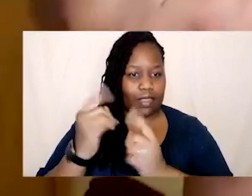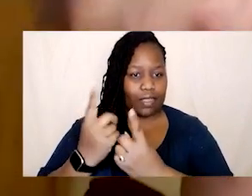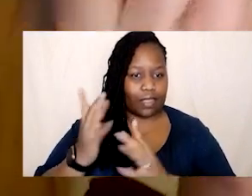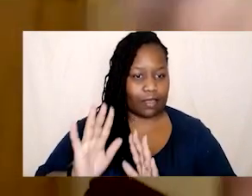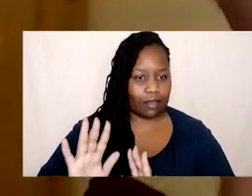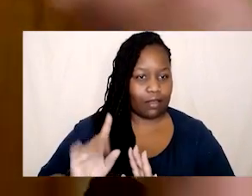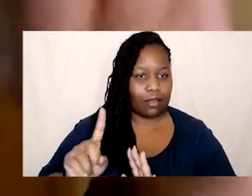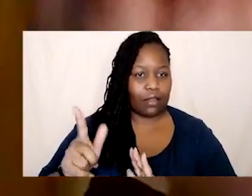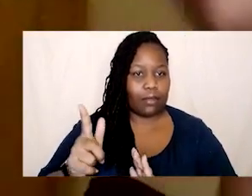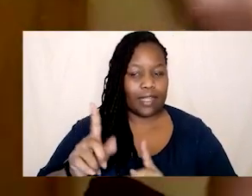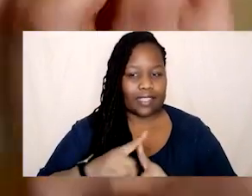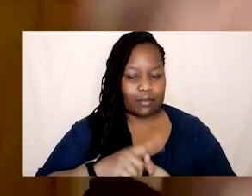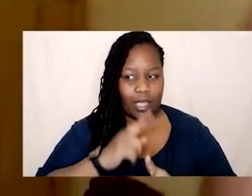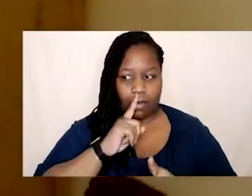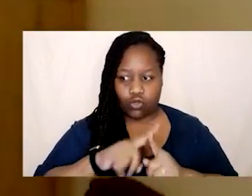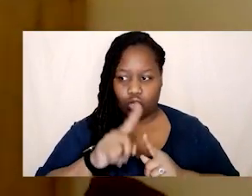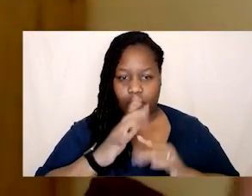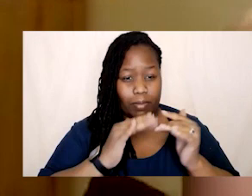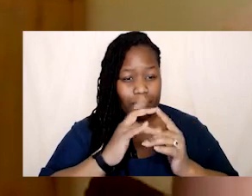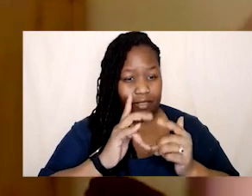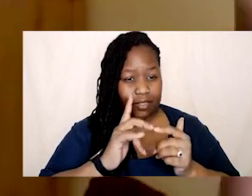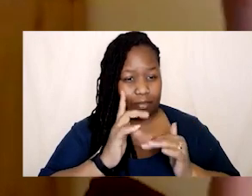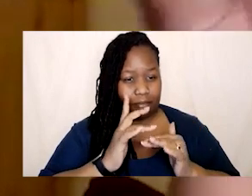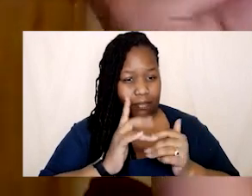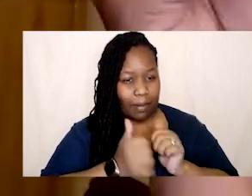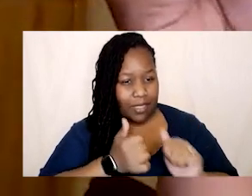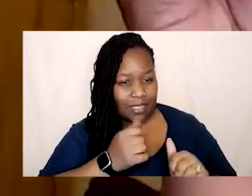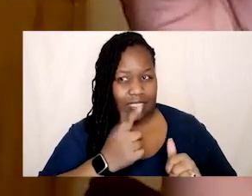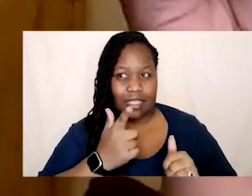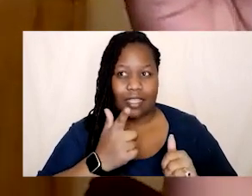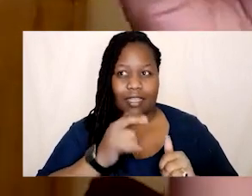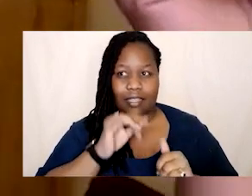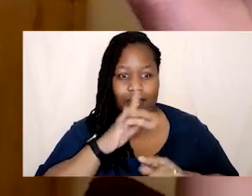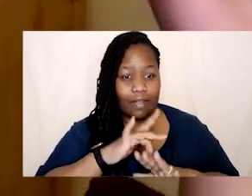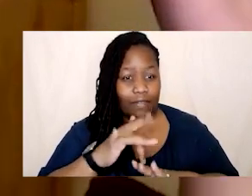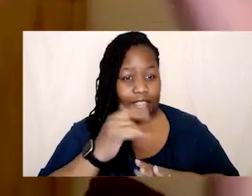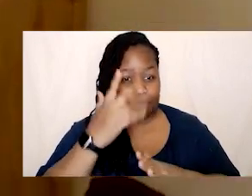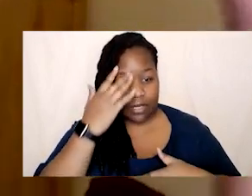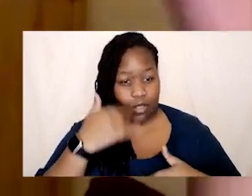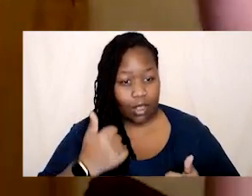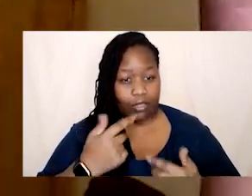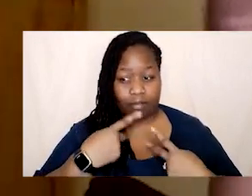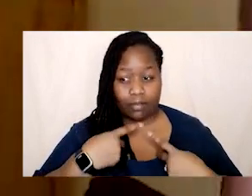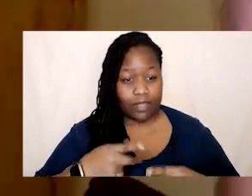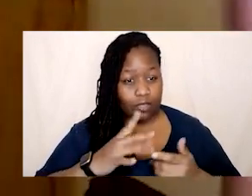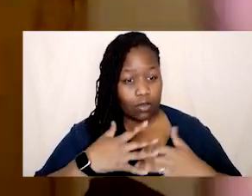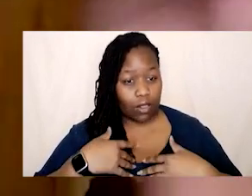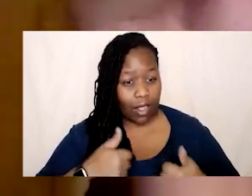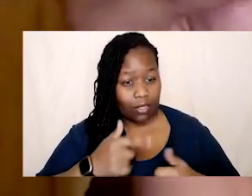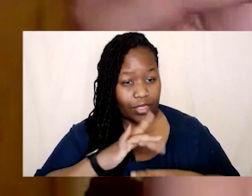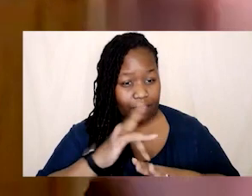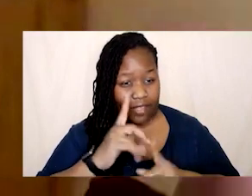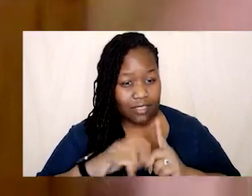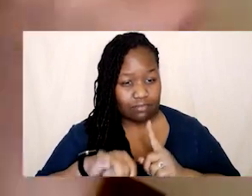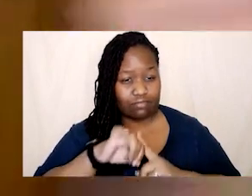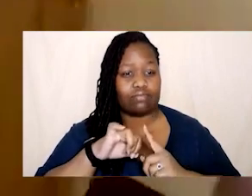build my business that had serious detrimental impacts to my mental health and my physical health as well i think and i think only if i by reading your